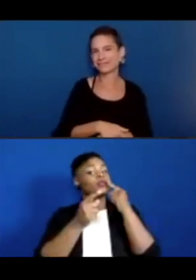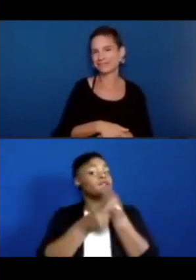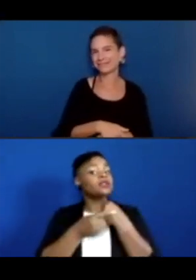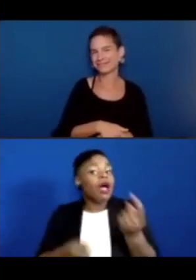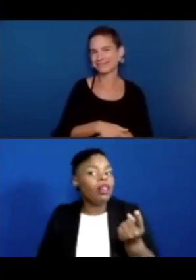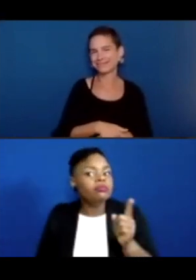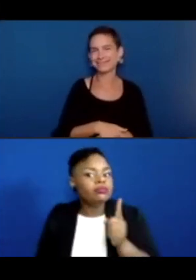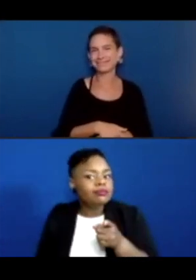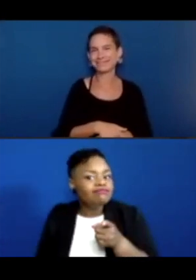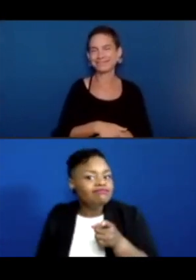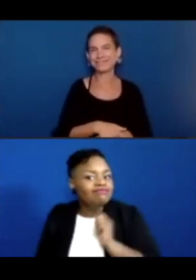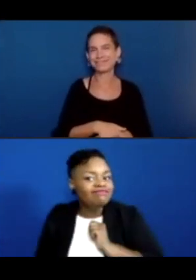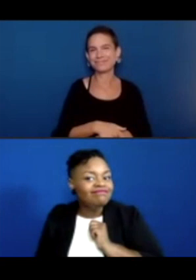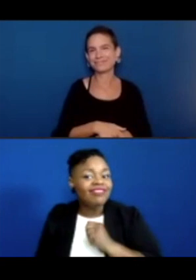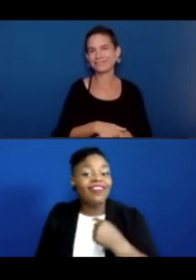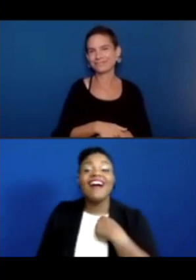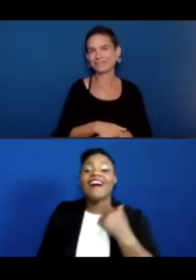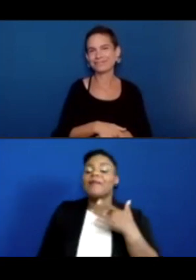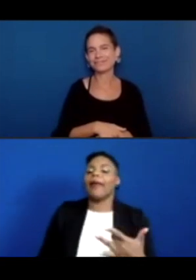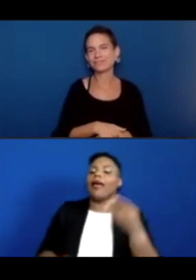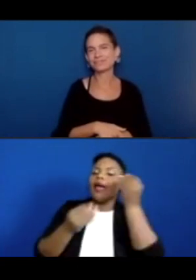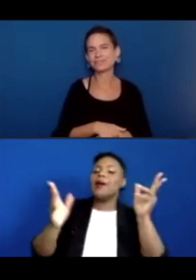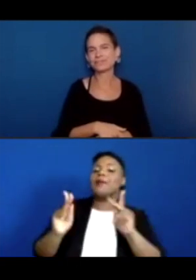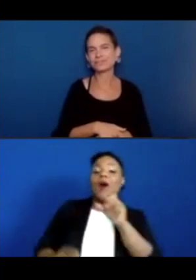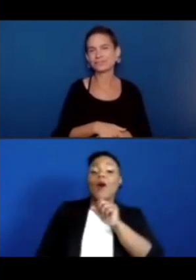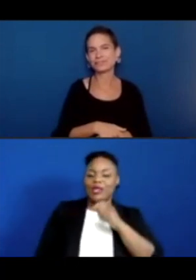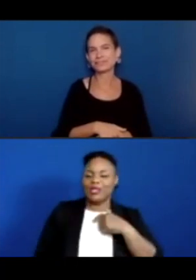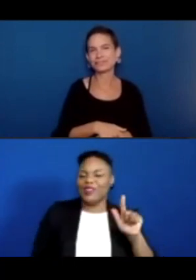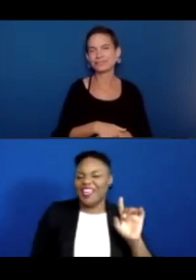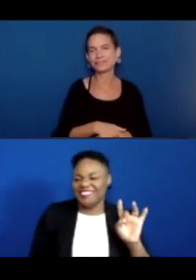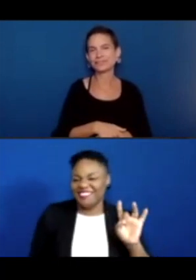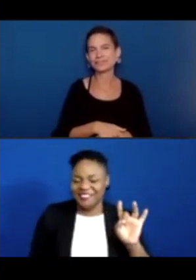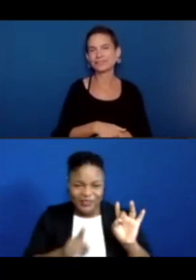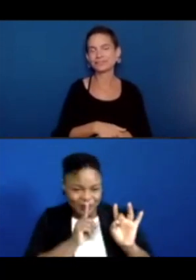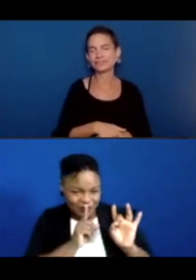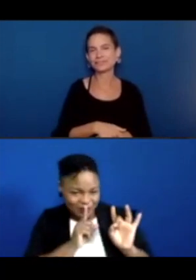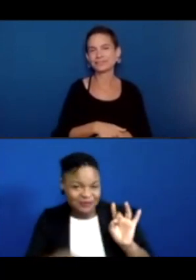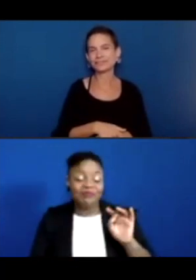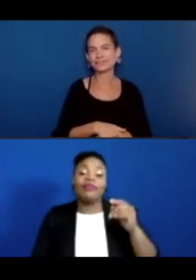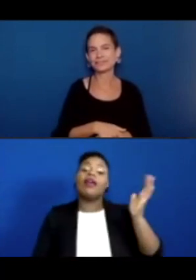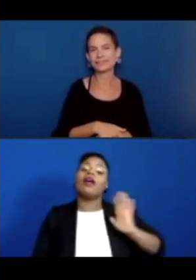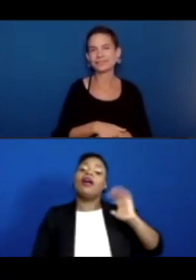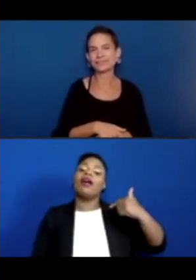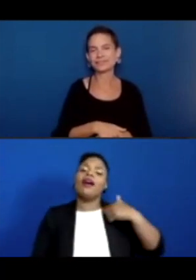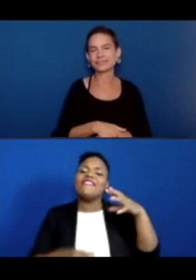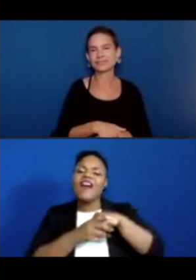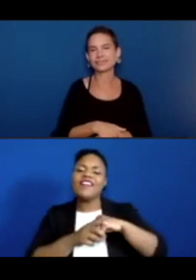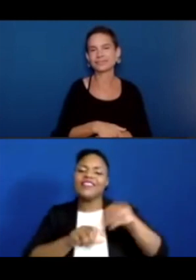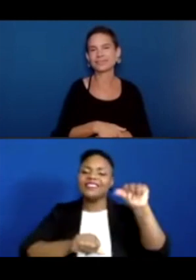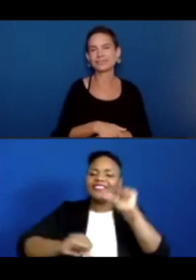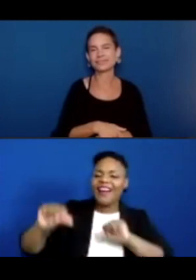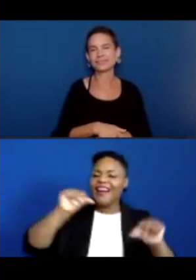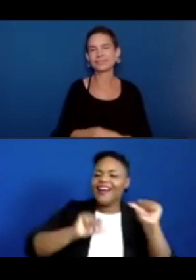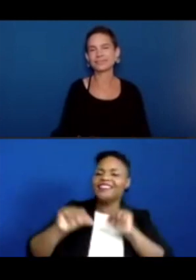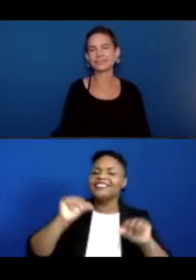down. Yep. I'm calling you out. And I got into science because I remember somebody came to my class. This